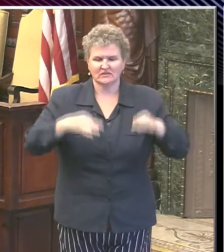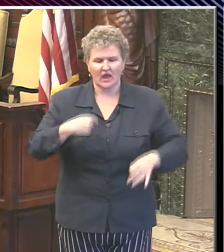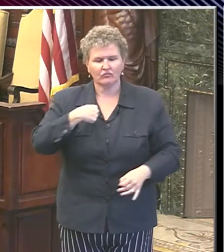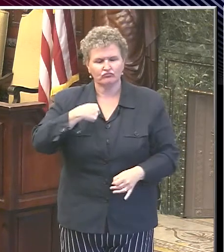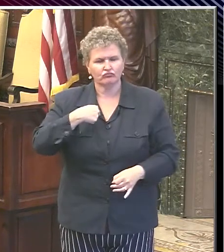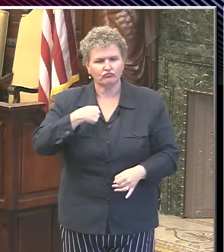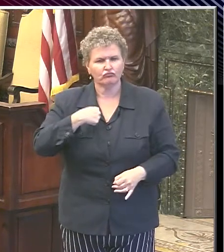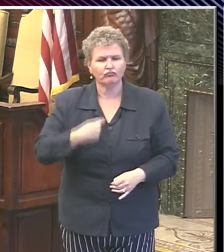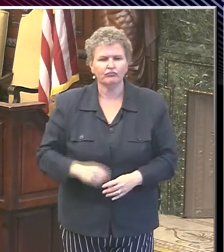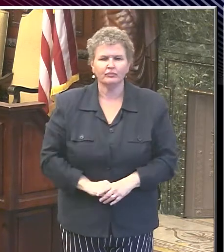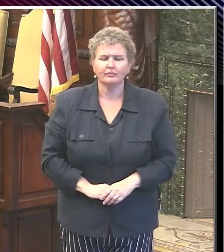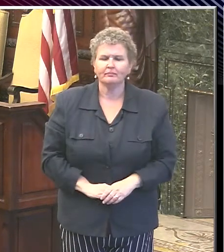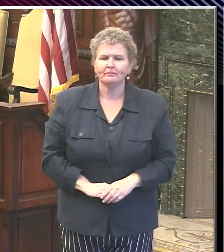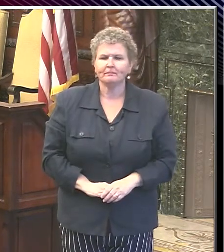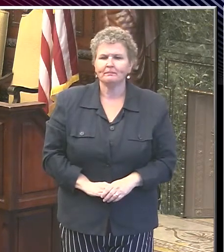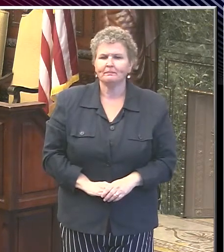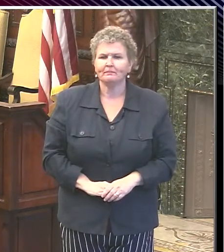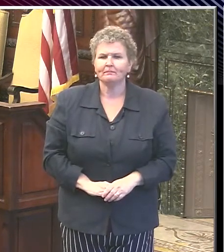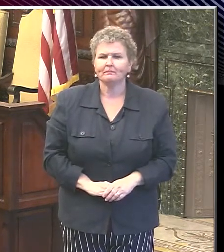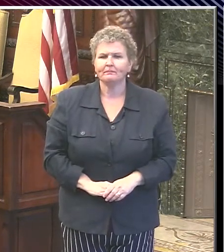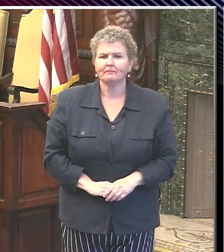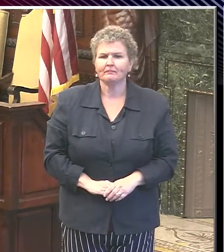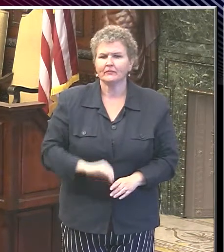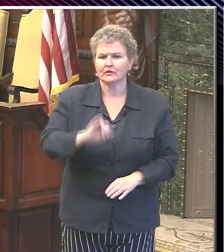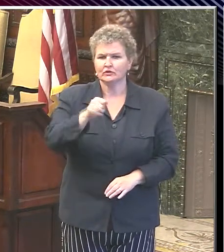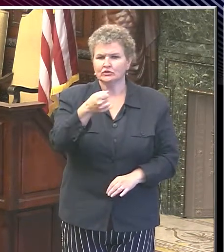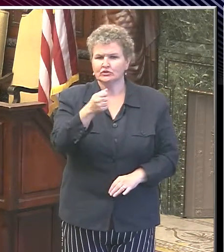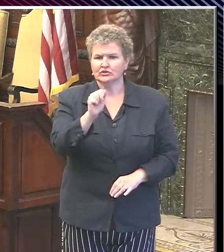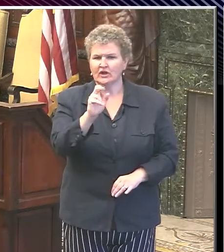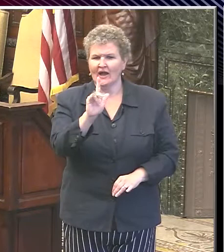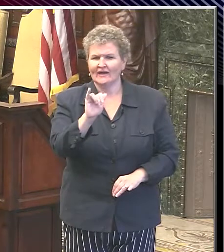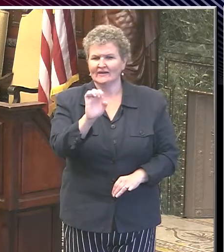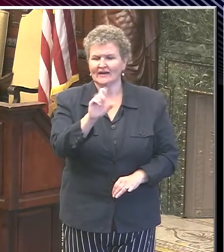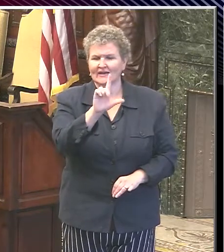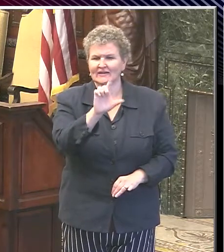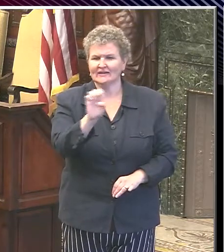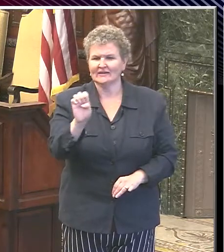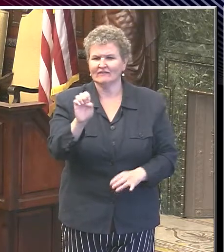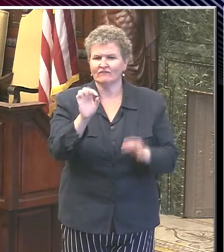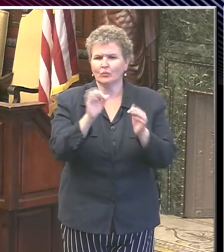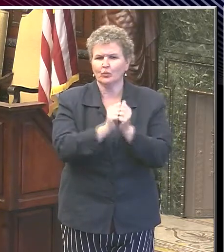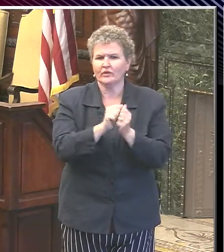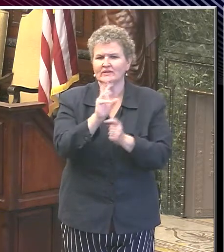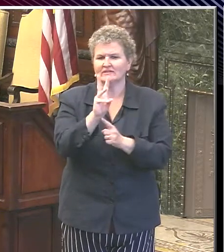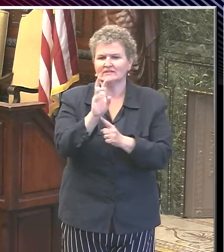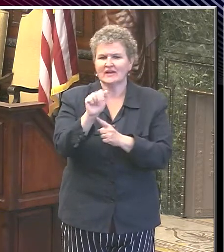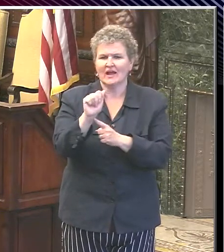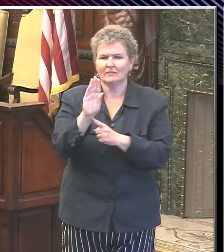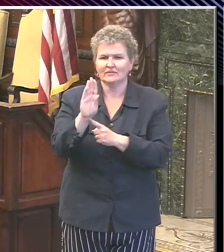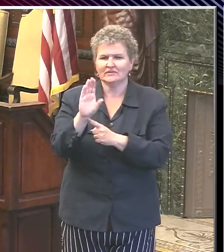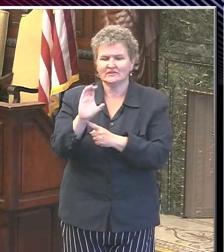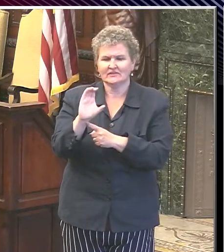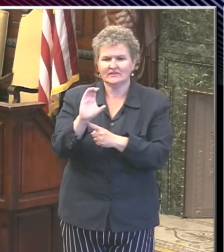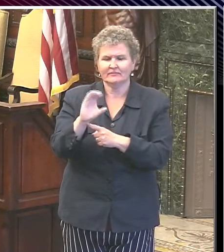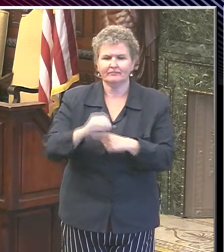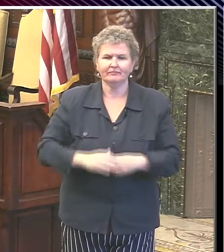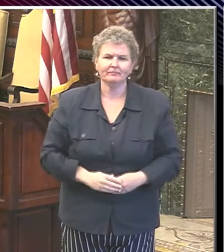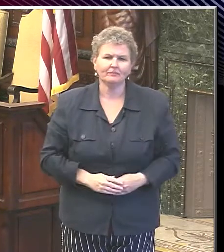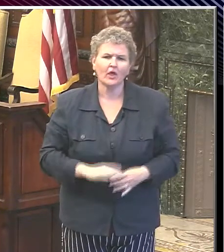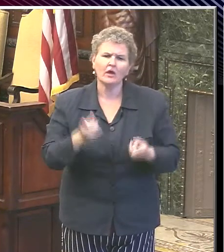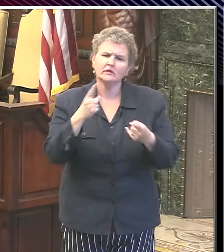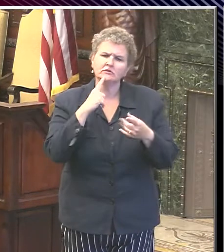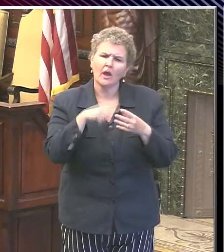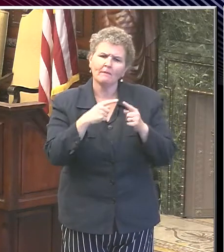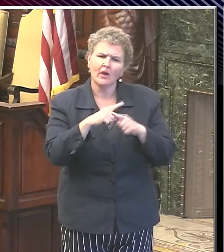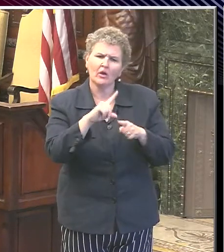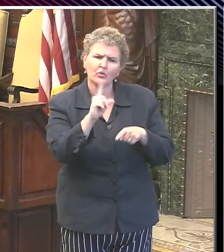Thanks, Laura. We're going to go to Jacqueline Lee of 6ABC now. Hi, guys. So as it relates to indoor dining,